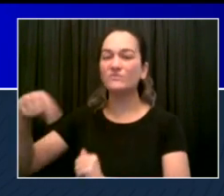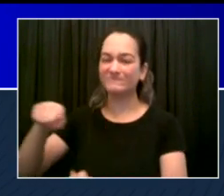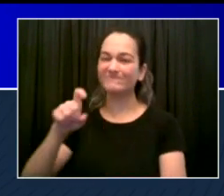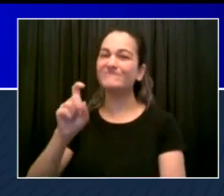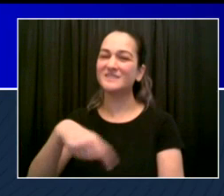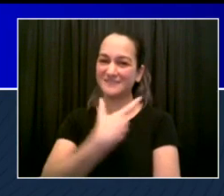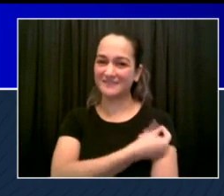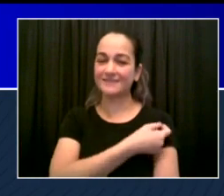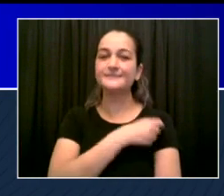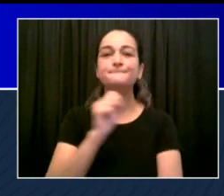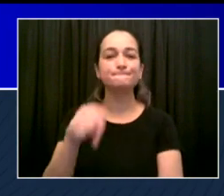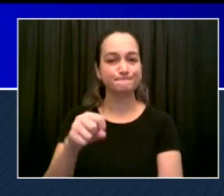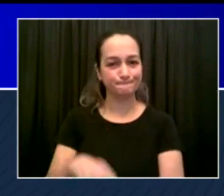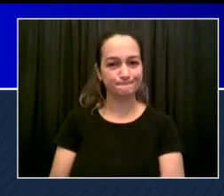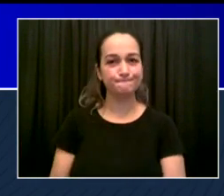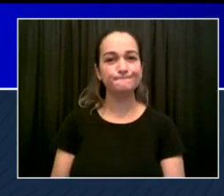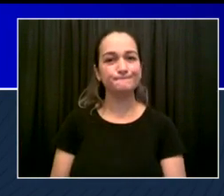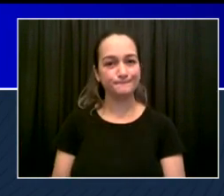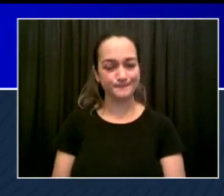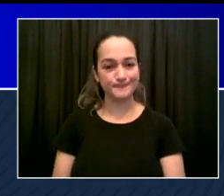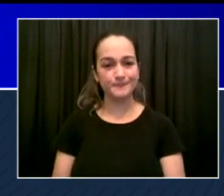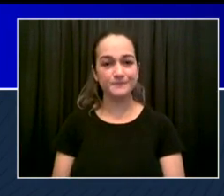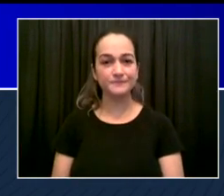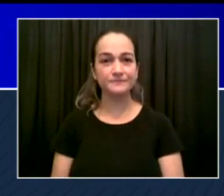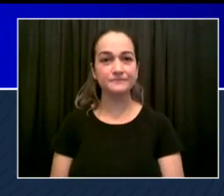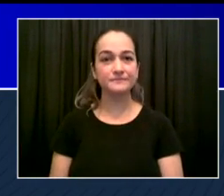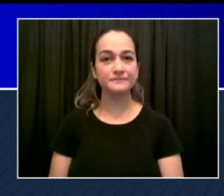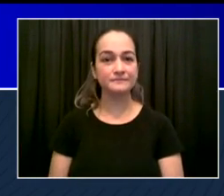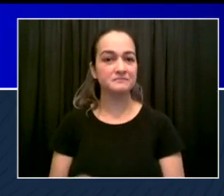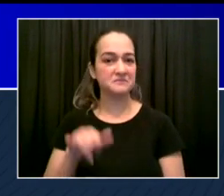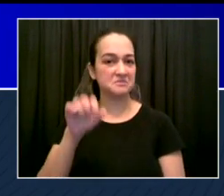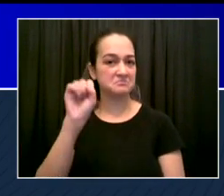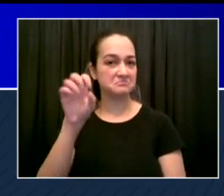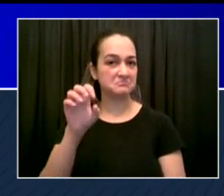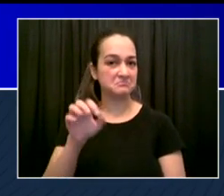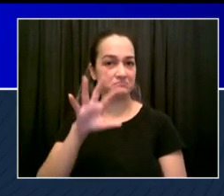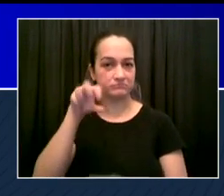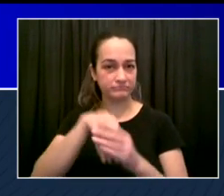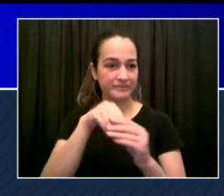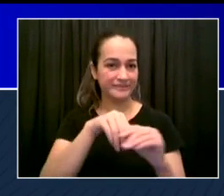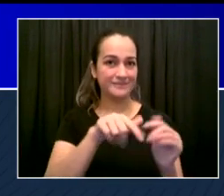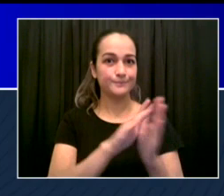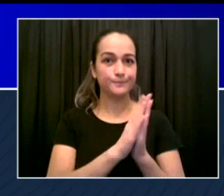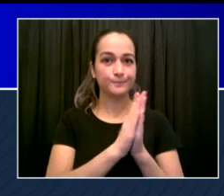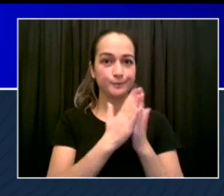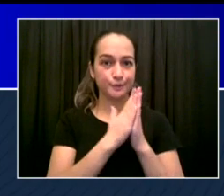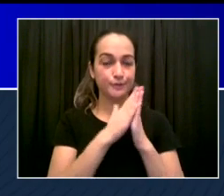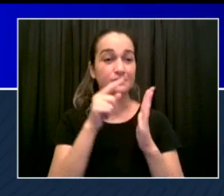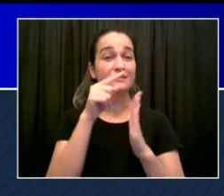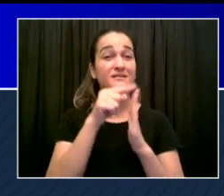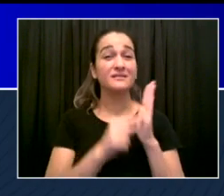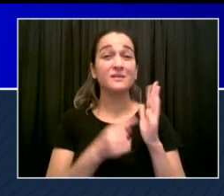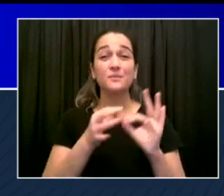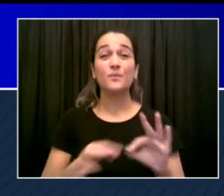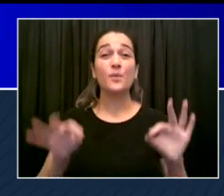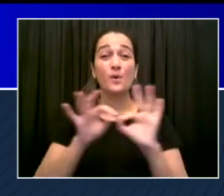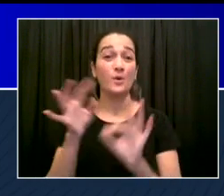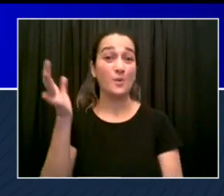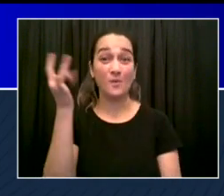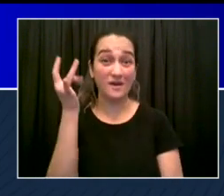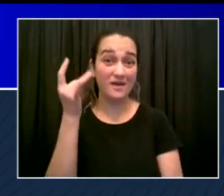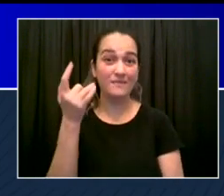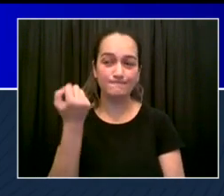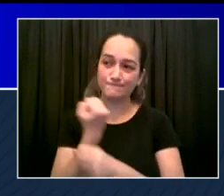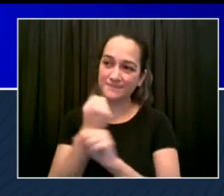going to keep school communities safe, keep our kids safe. Now, it's really important, as we talk about this today, to understand